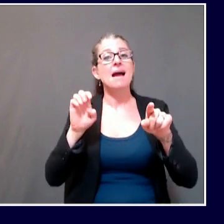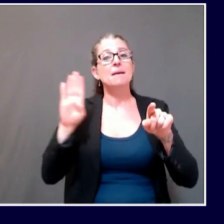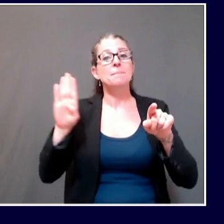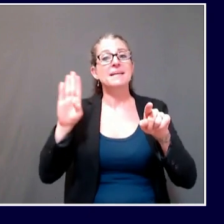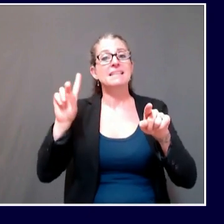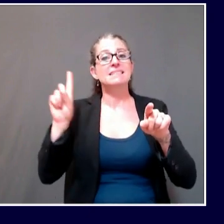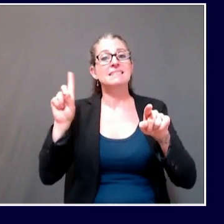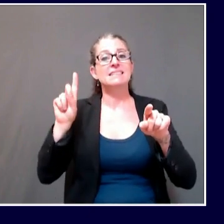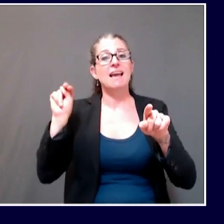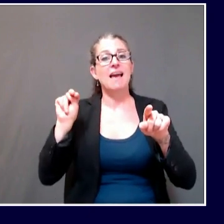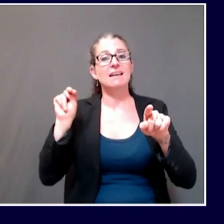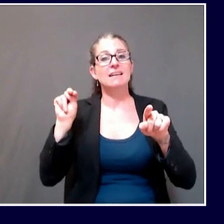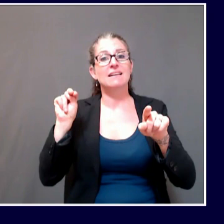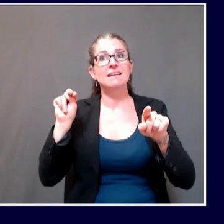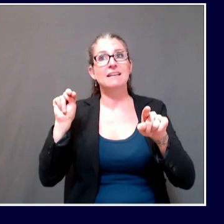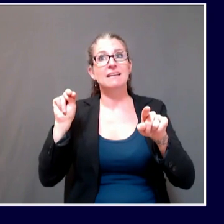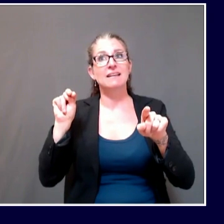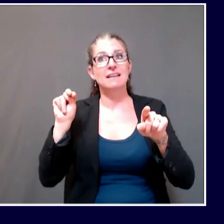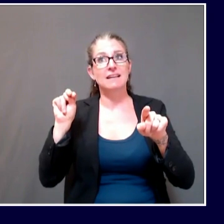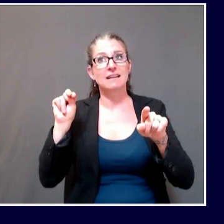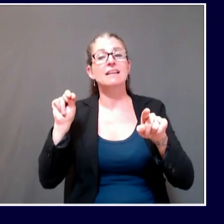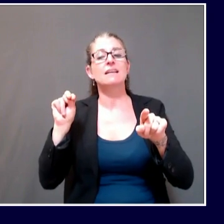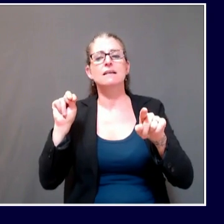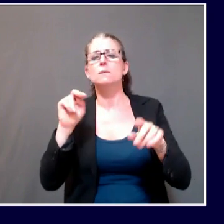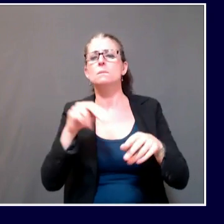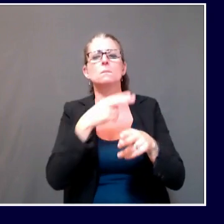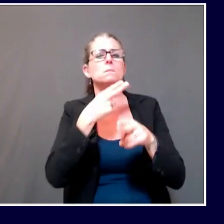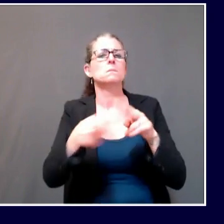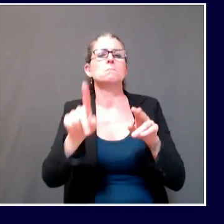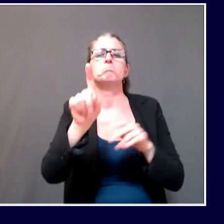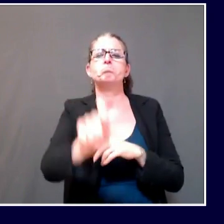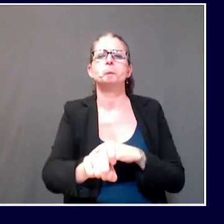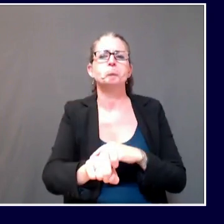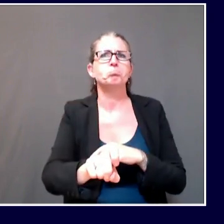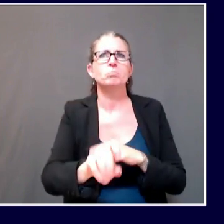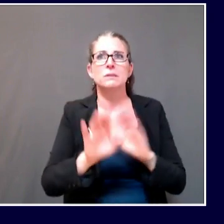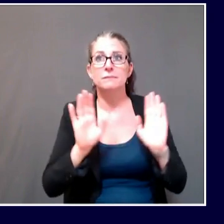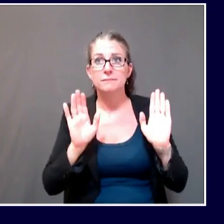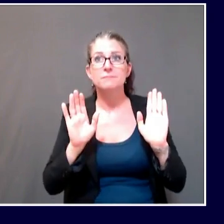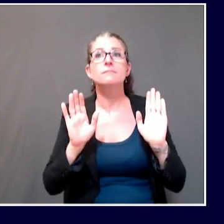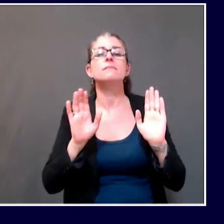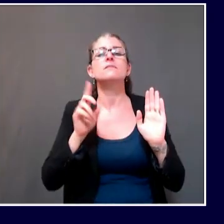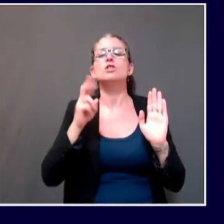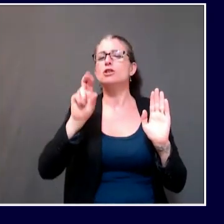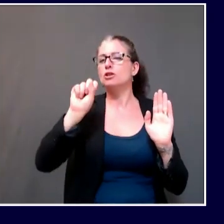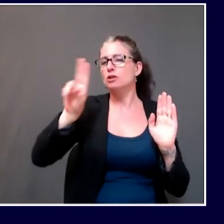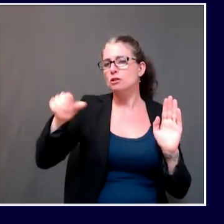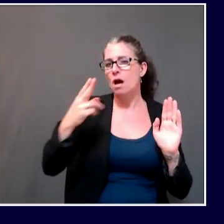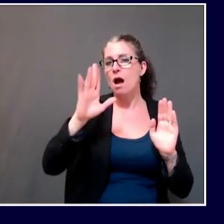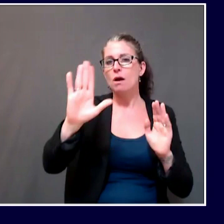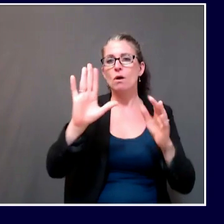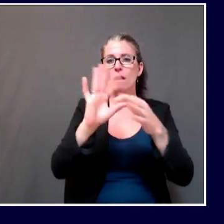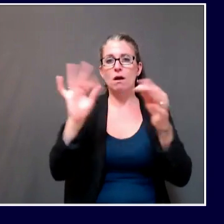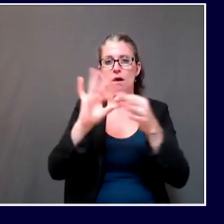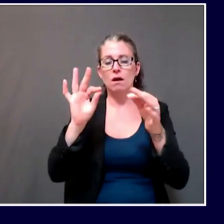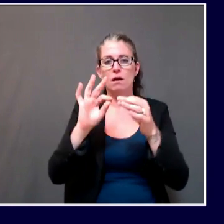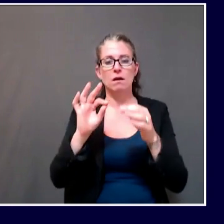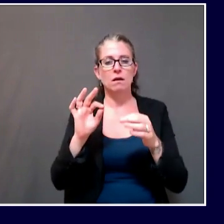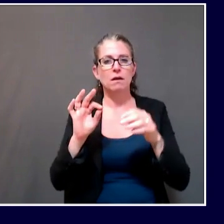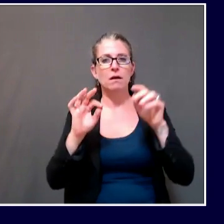Dr. Shah, then just a couple of quick ones for the governor. Dr. Shah, on the big moves in, just to clarify, is that the only lodging establishment or restaurant